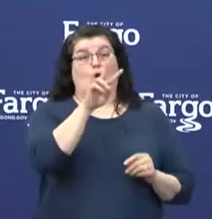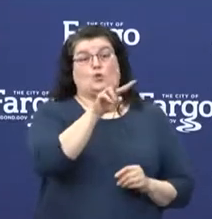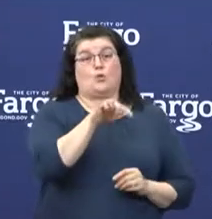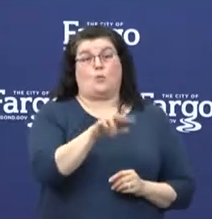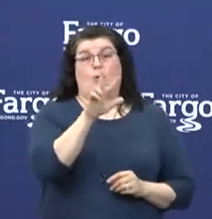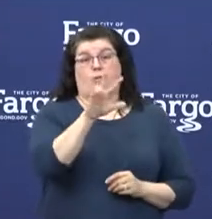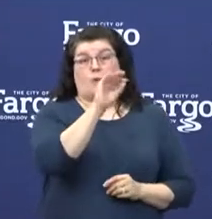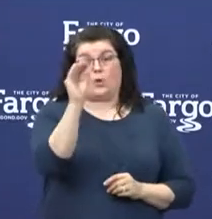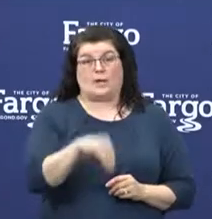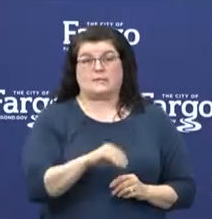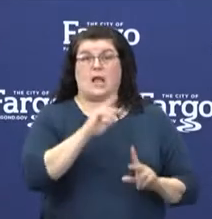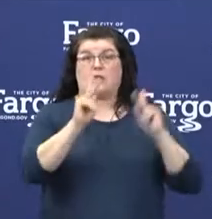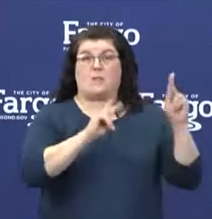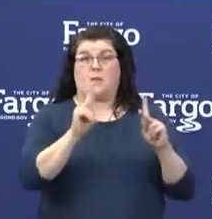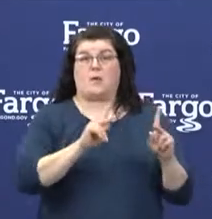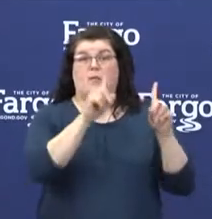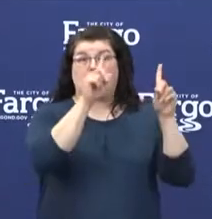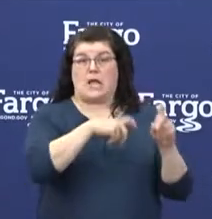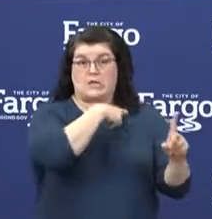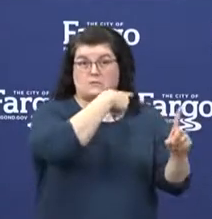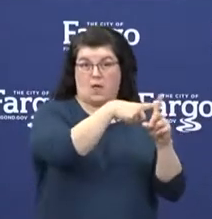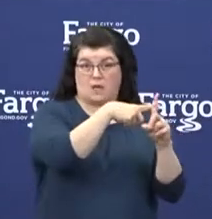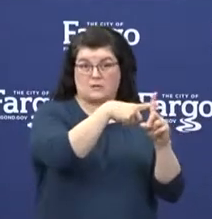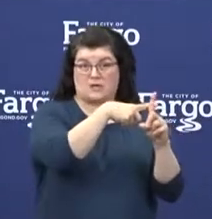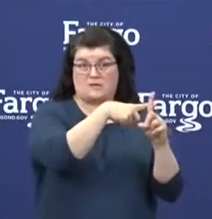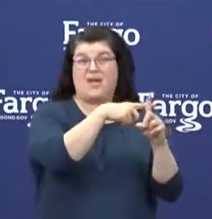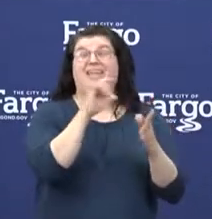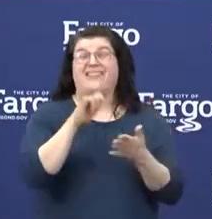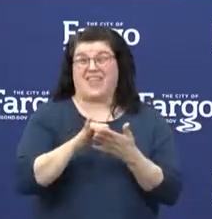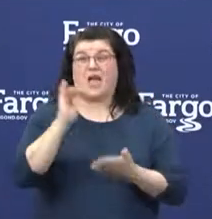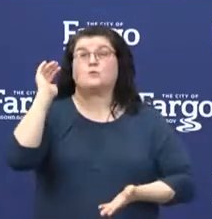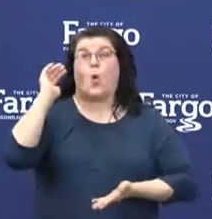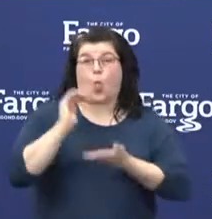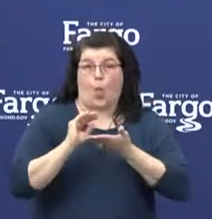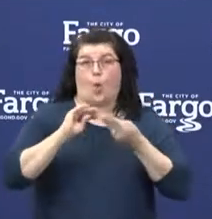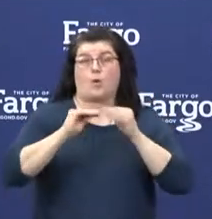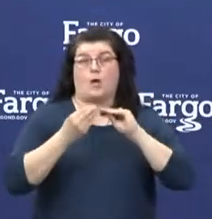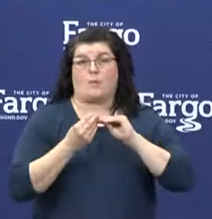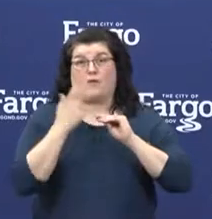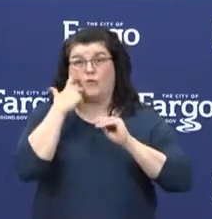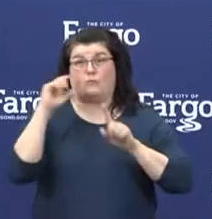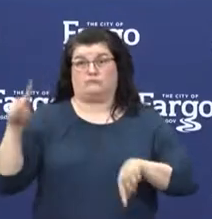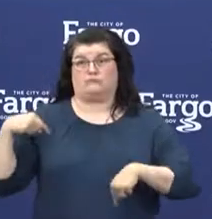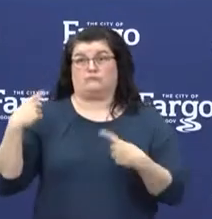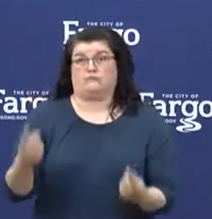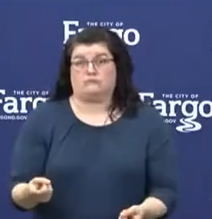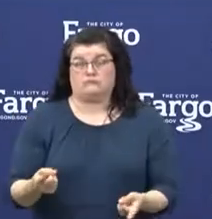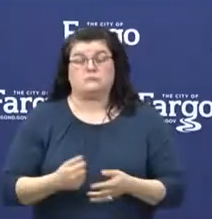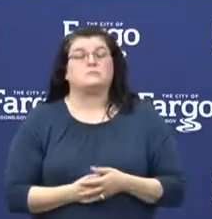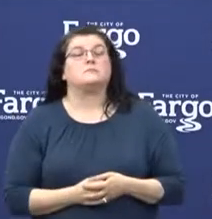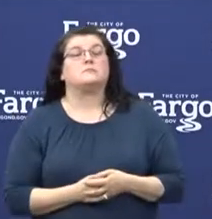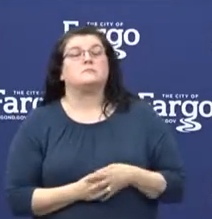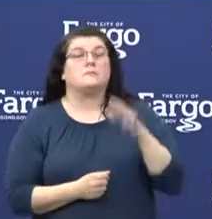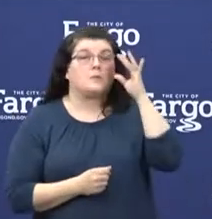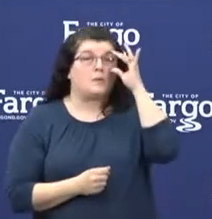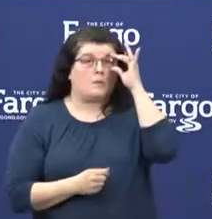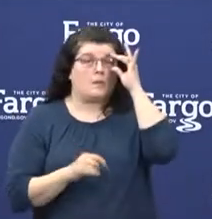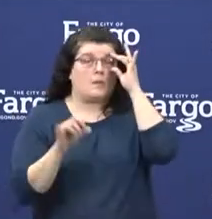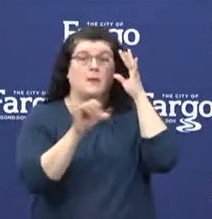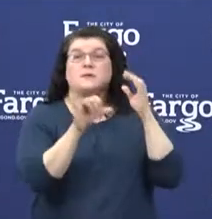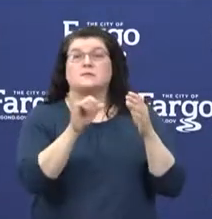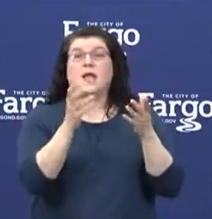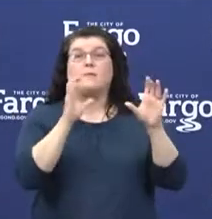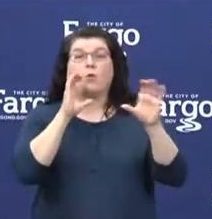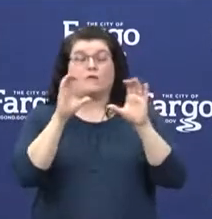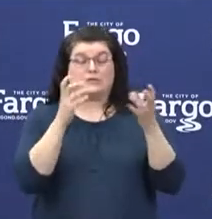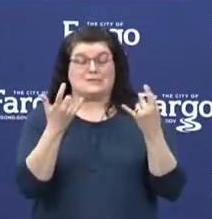the people tested positive. That's one of the lowest amount we've had for a long time. The same conversations and concerns about reopening